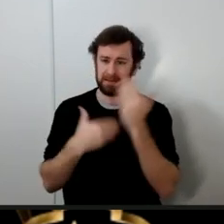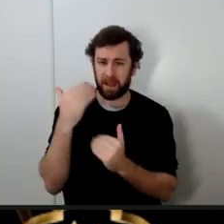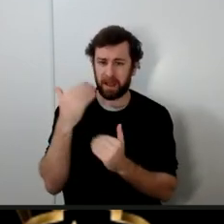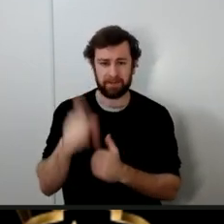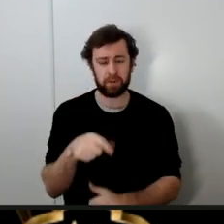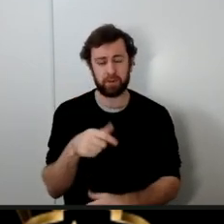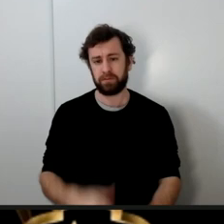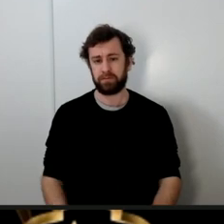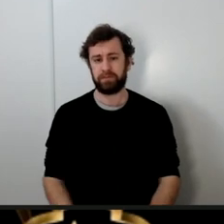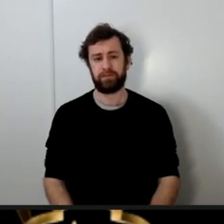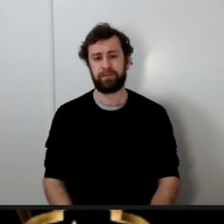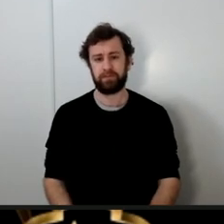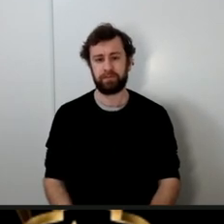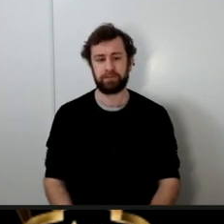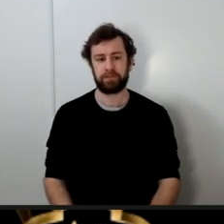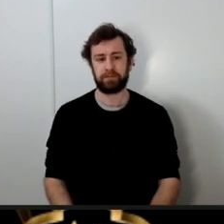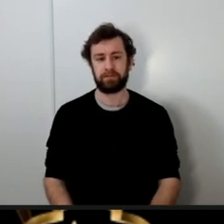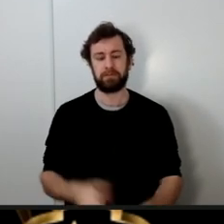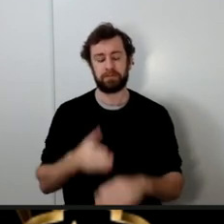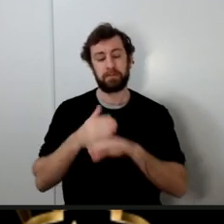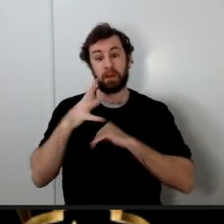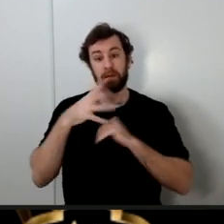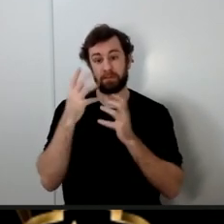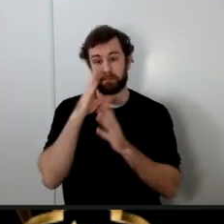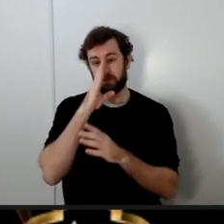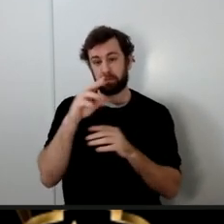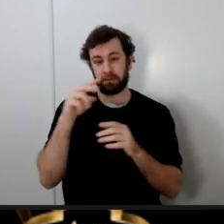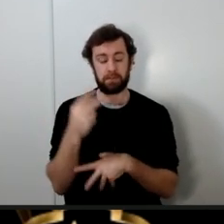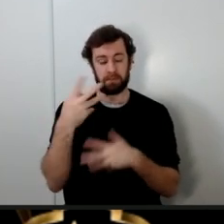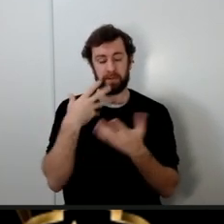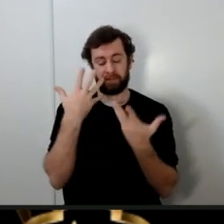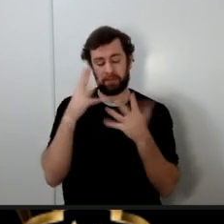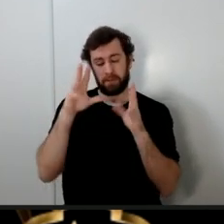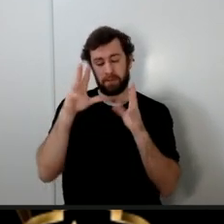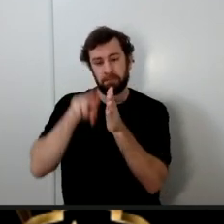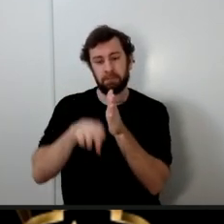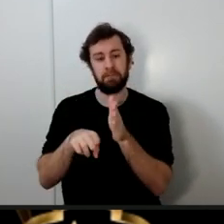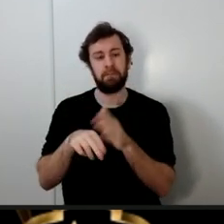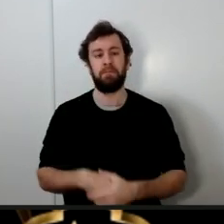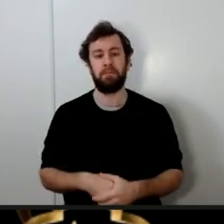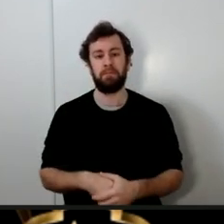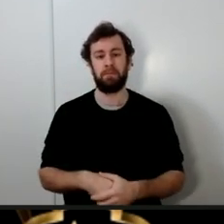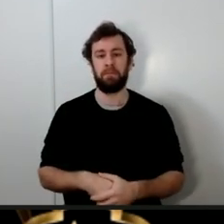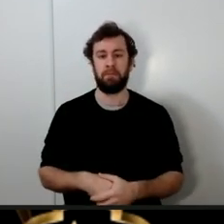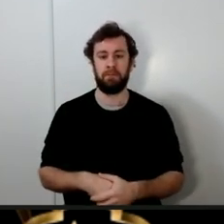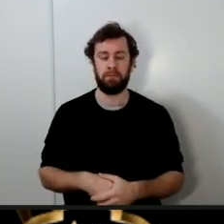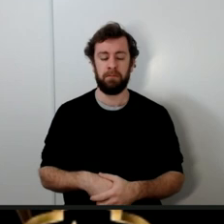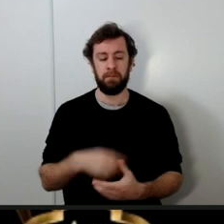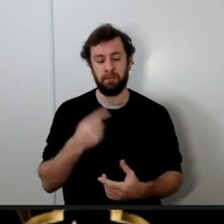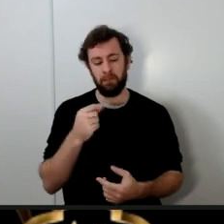after Imam Ali had buried Lady Fatima the Imam takes a short nap